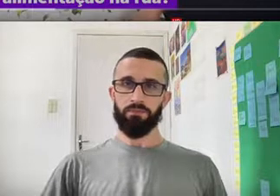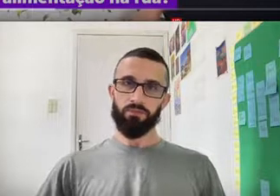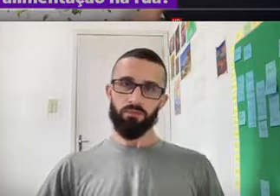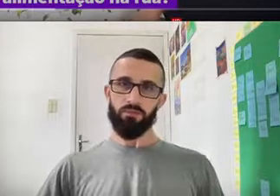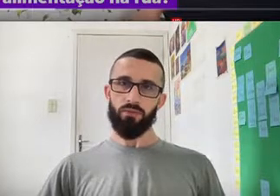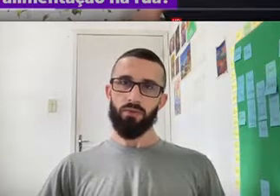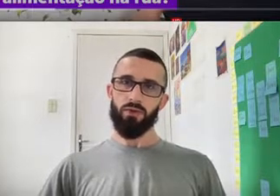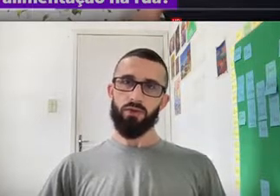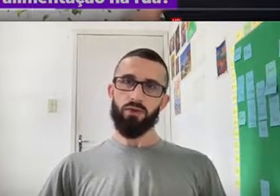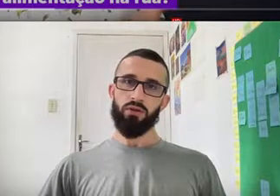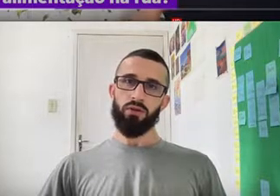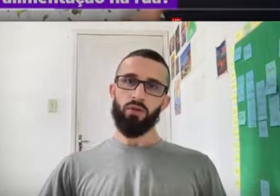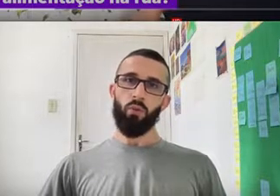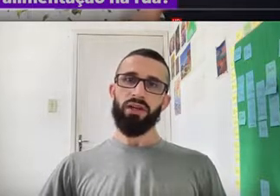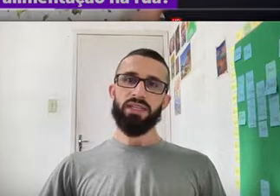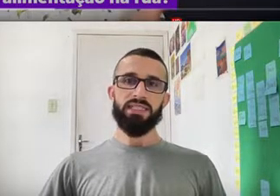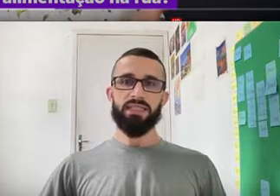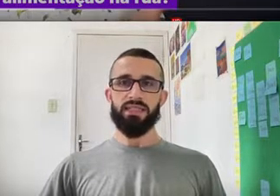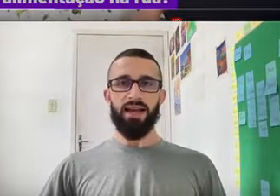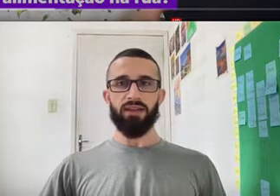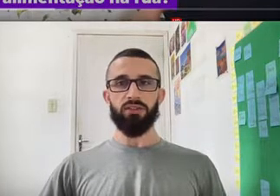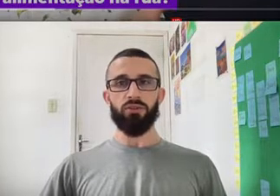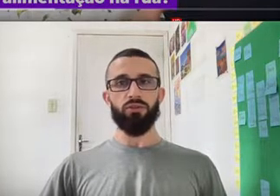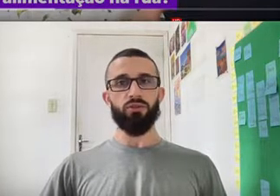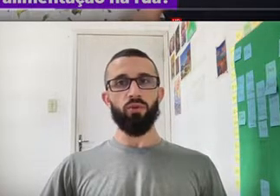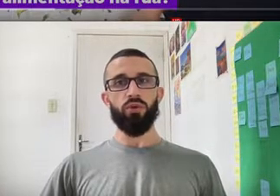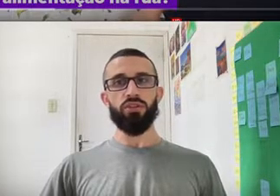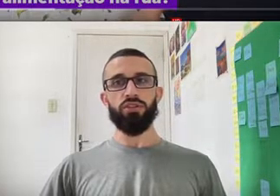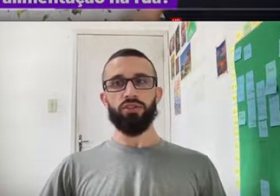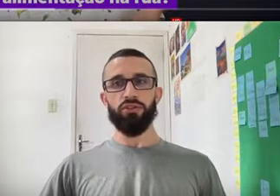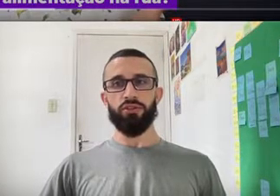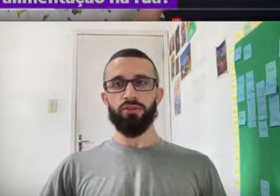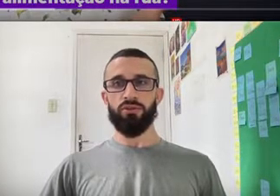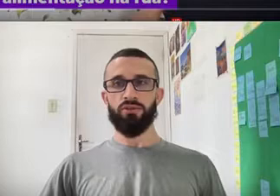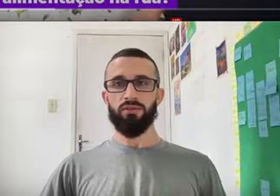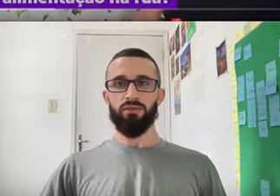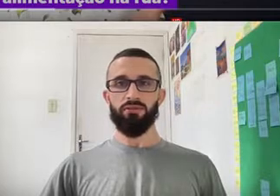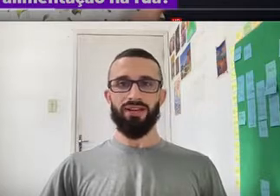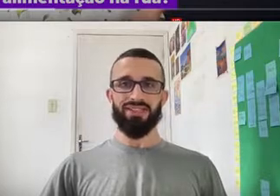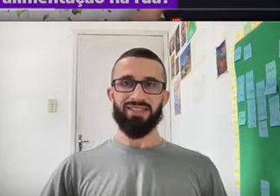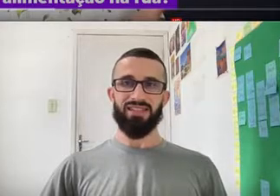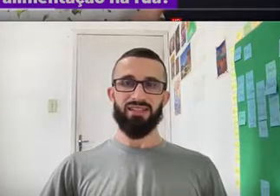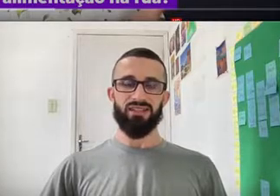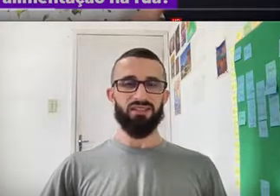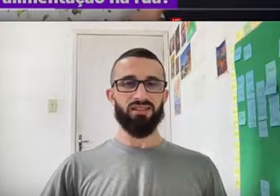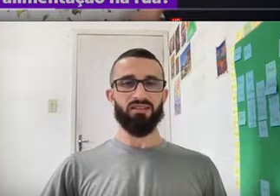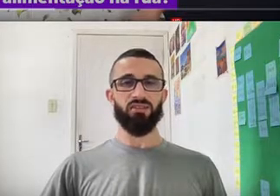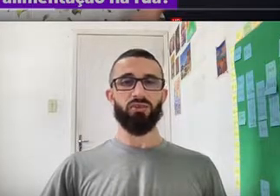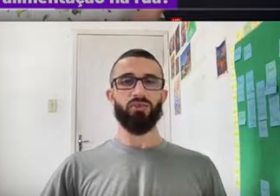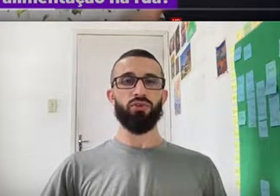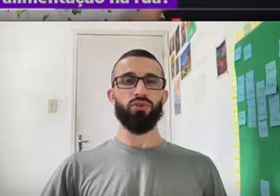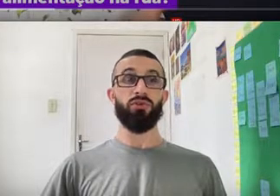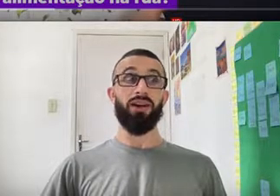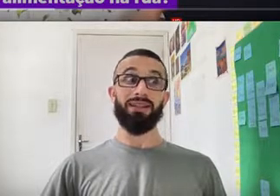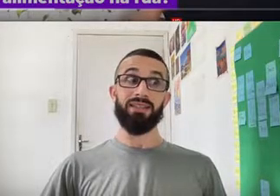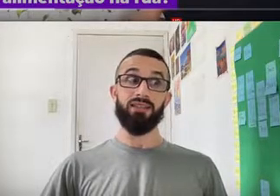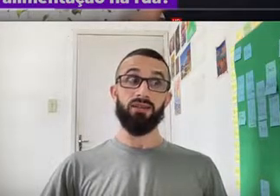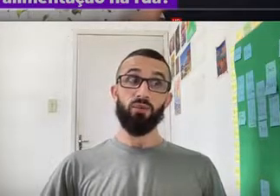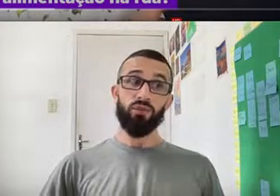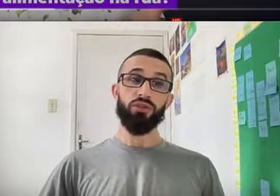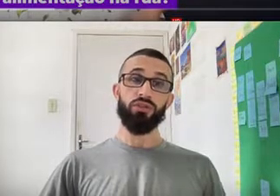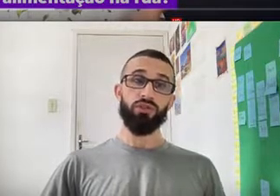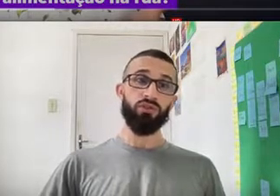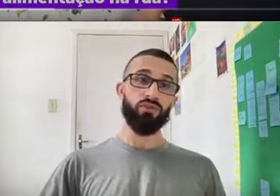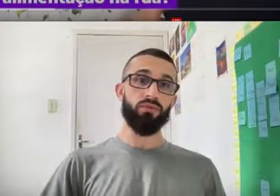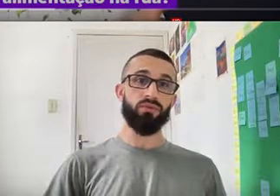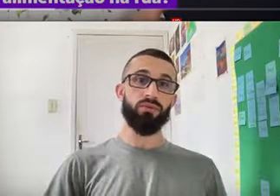O Que É Que Você Seria Fazer To Do Faria